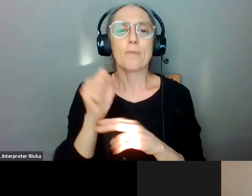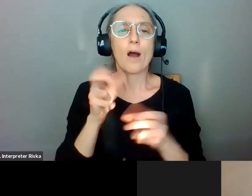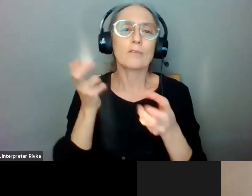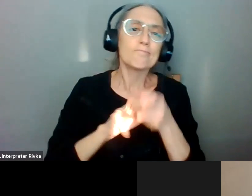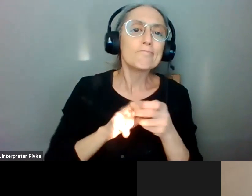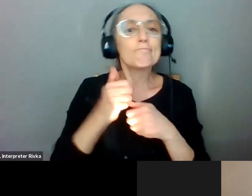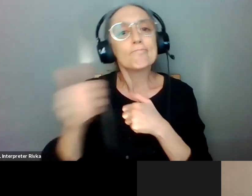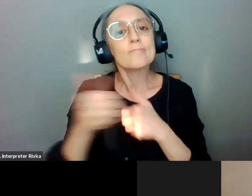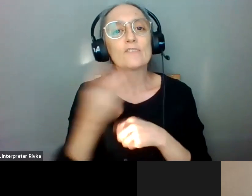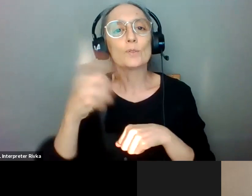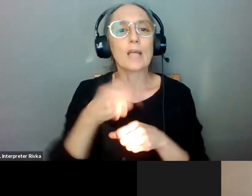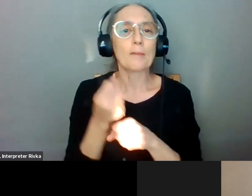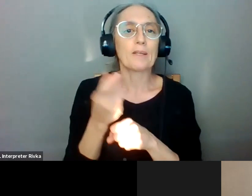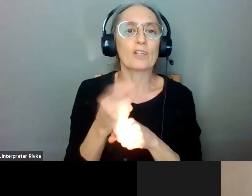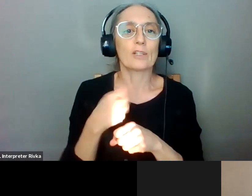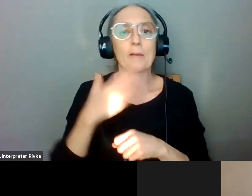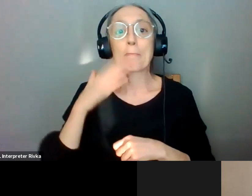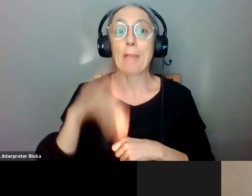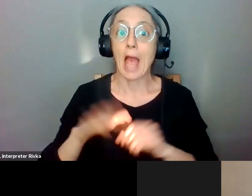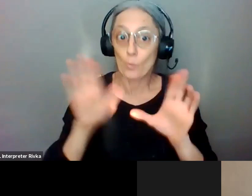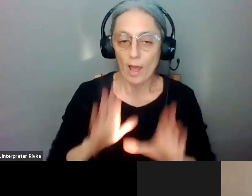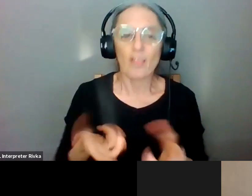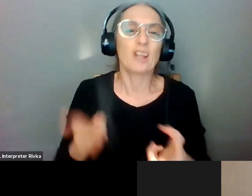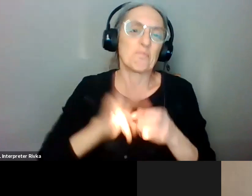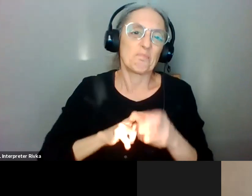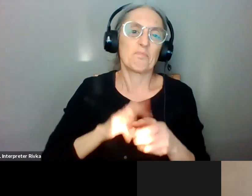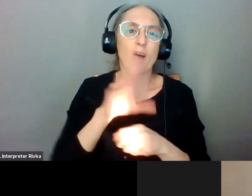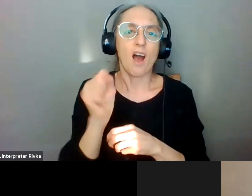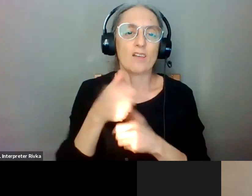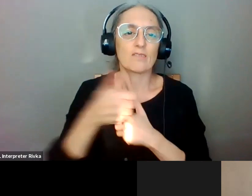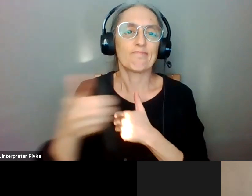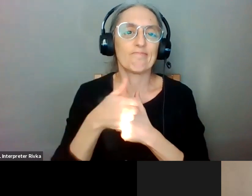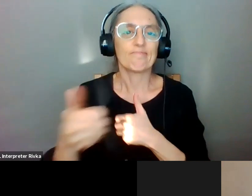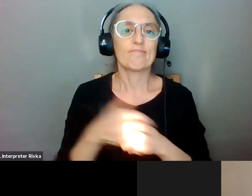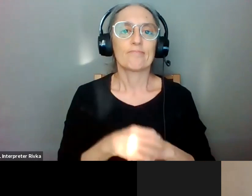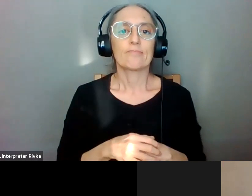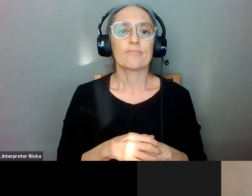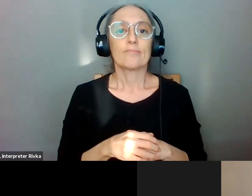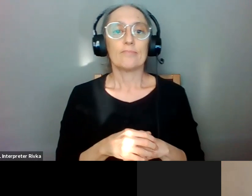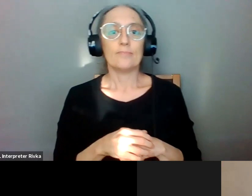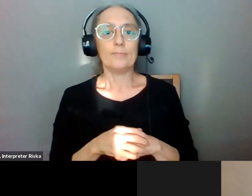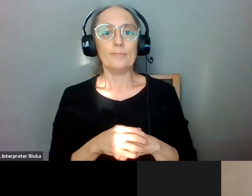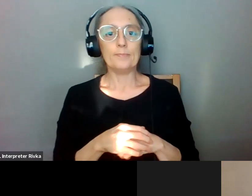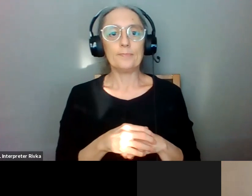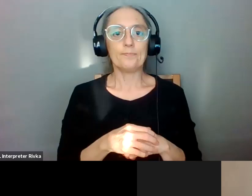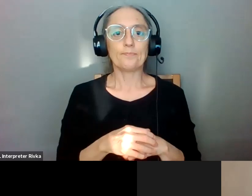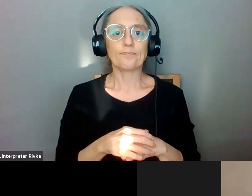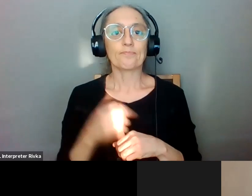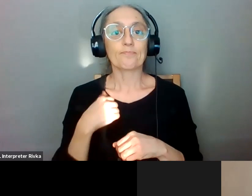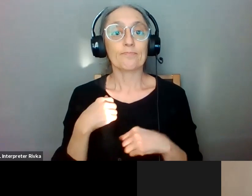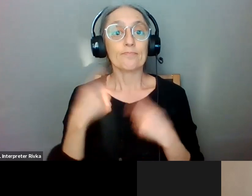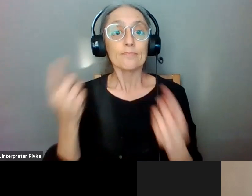year mainly when the weather was really bad uh but i i have always been a user